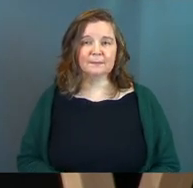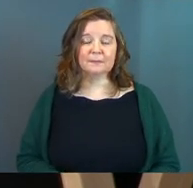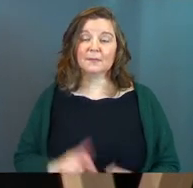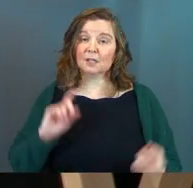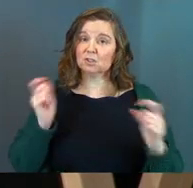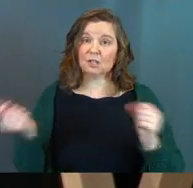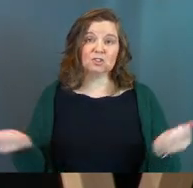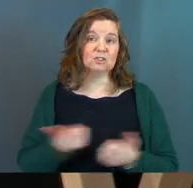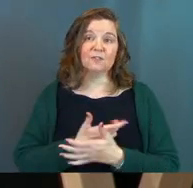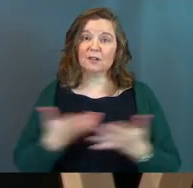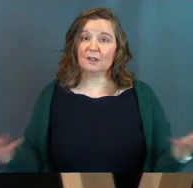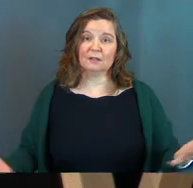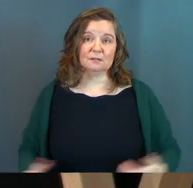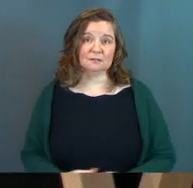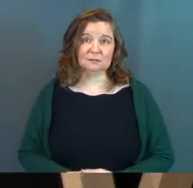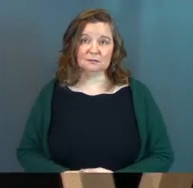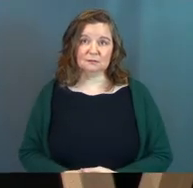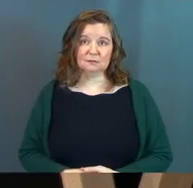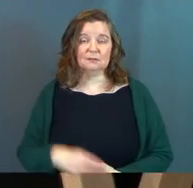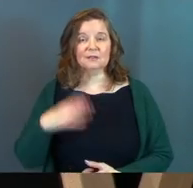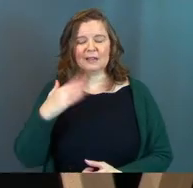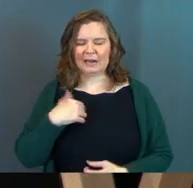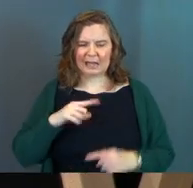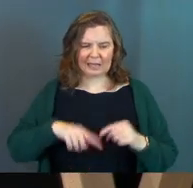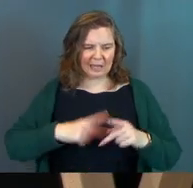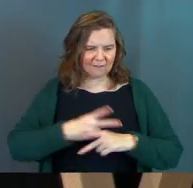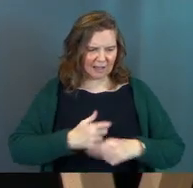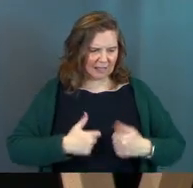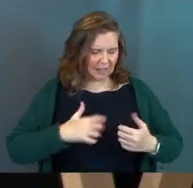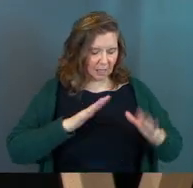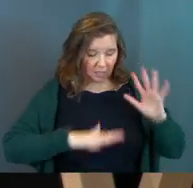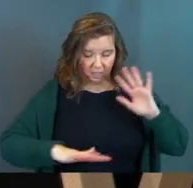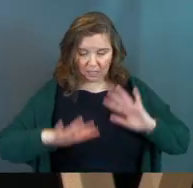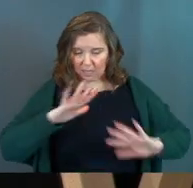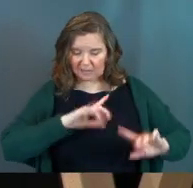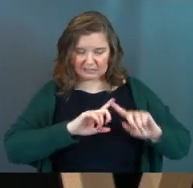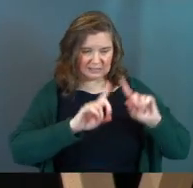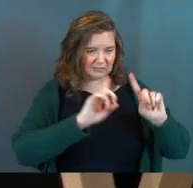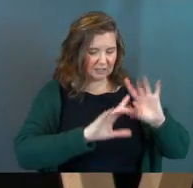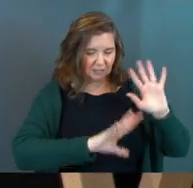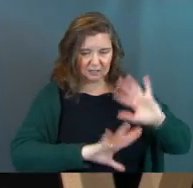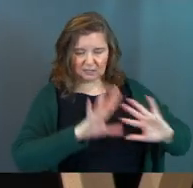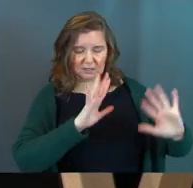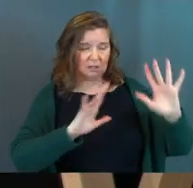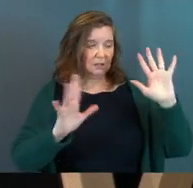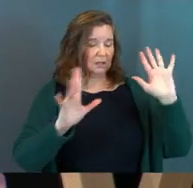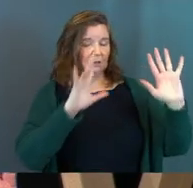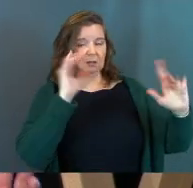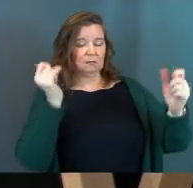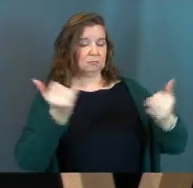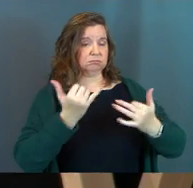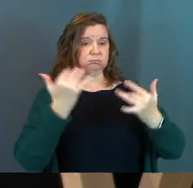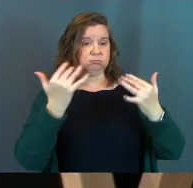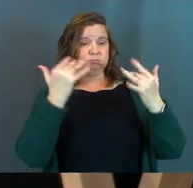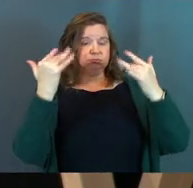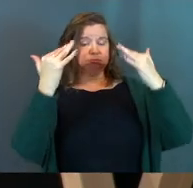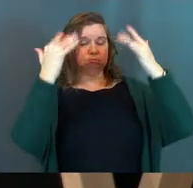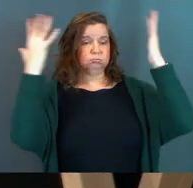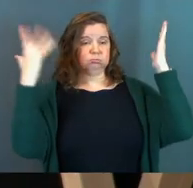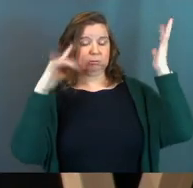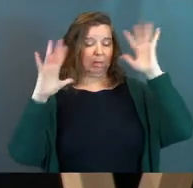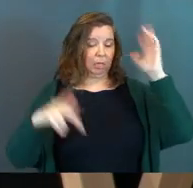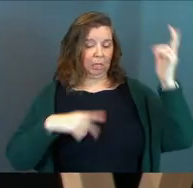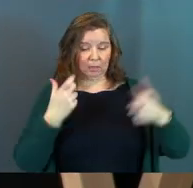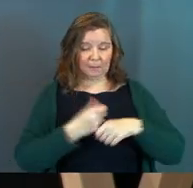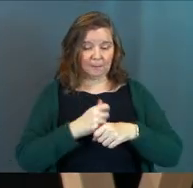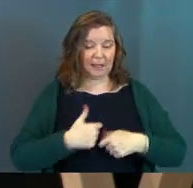It changes everything. God, can't figure life out and I'm spinning all these plates and I don't know how to keep spinning them and they're starting to fall down and